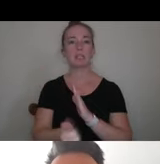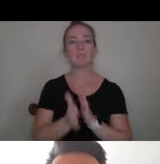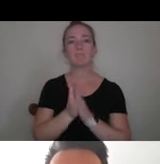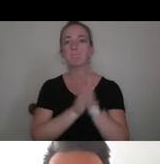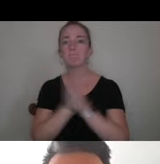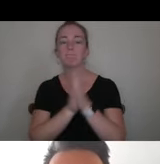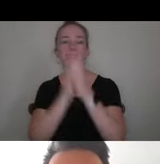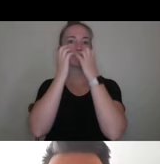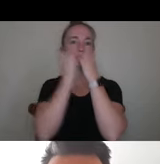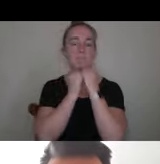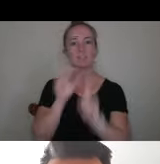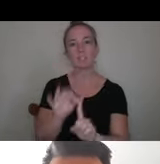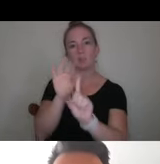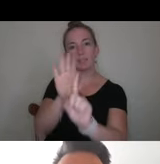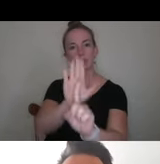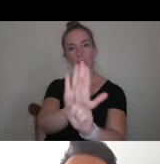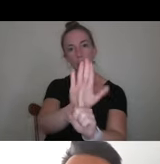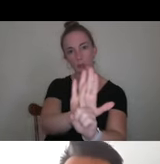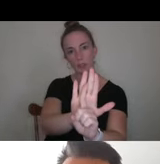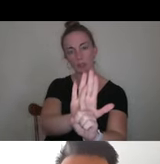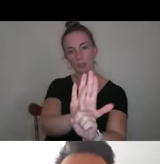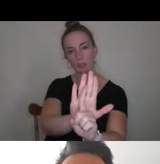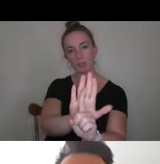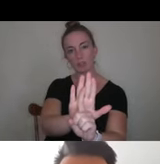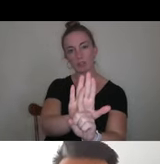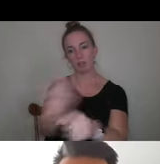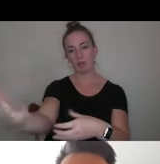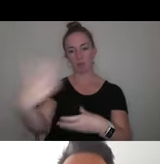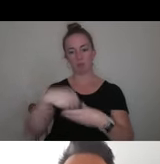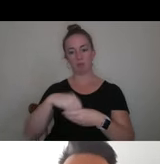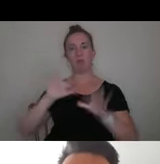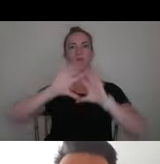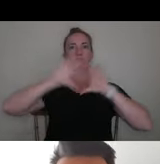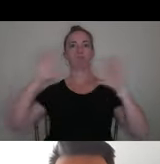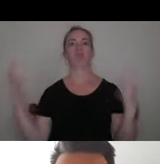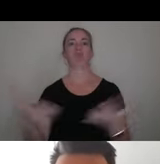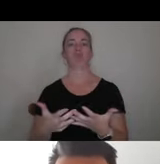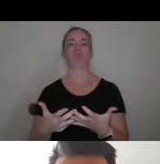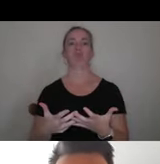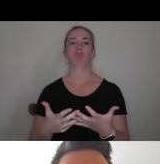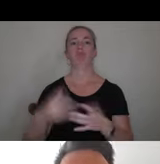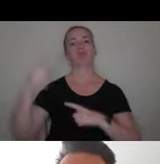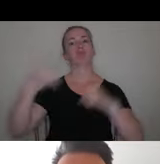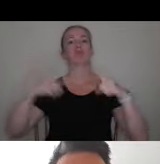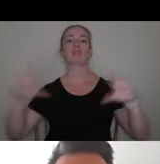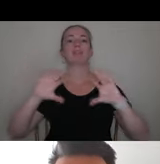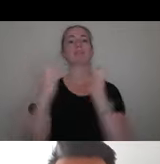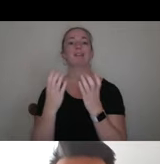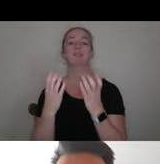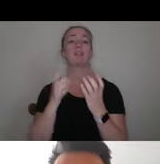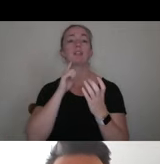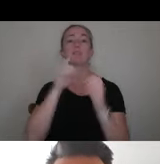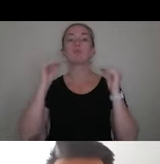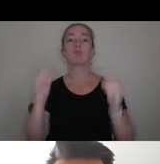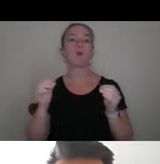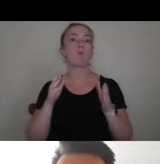that are uniquely yours to create that robust, well-formed class. There is no way